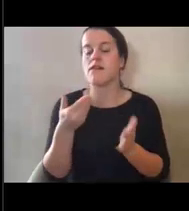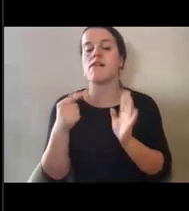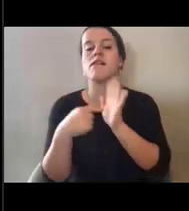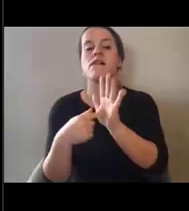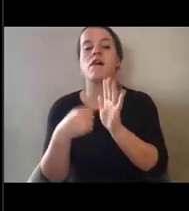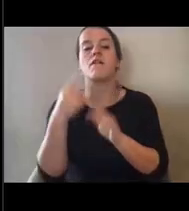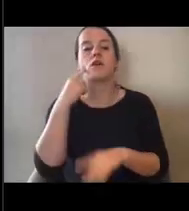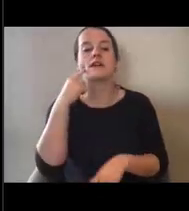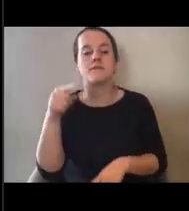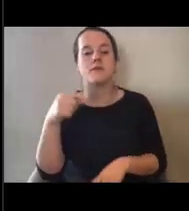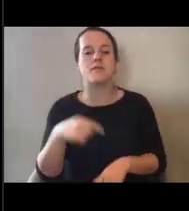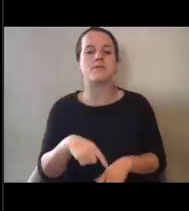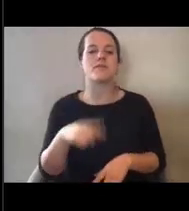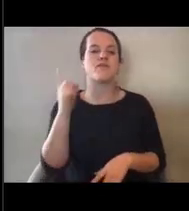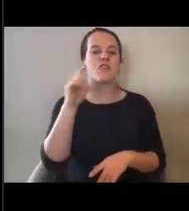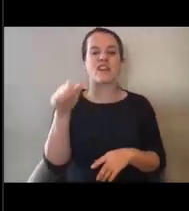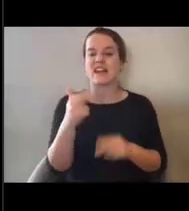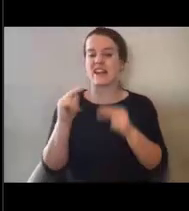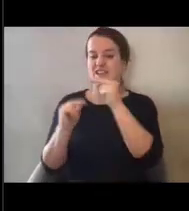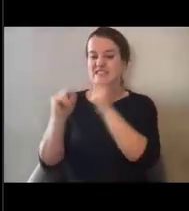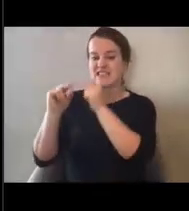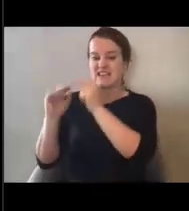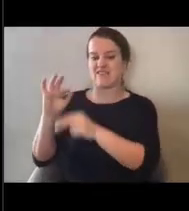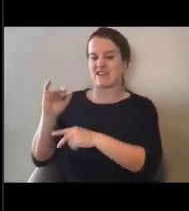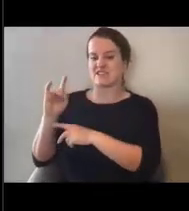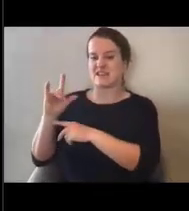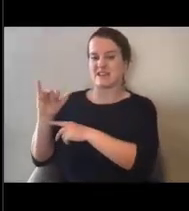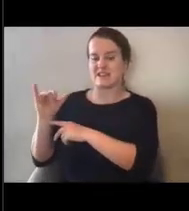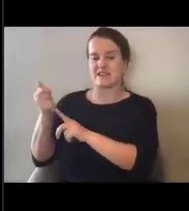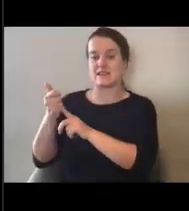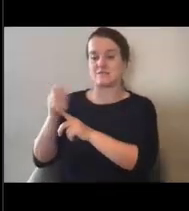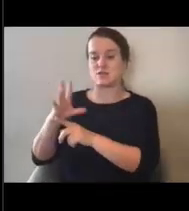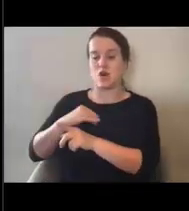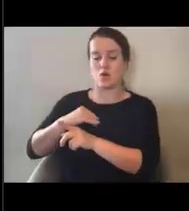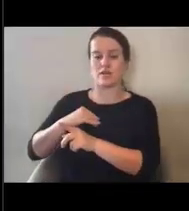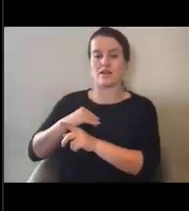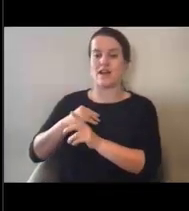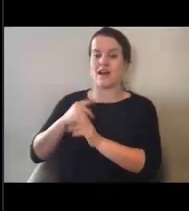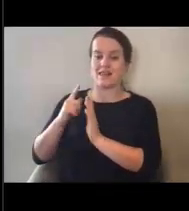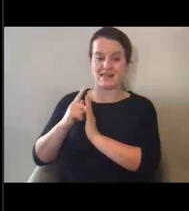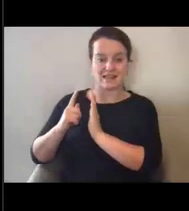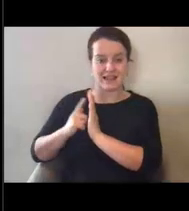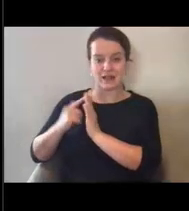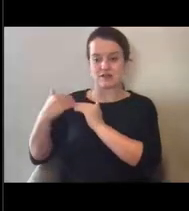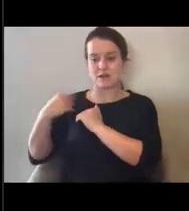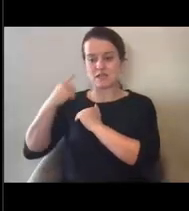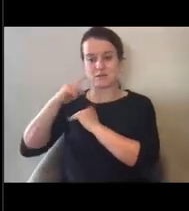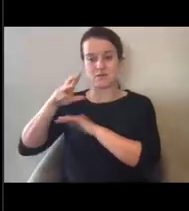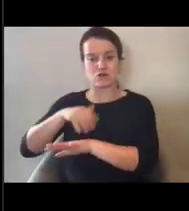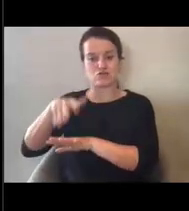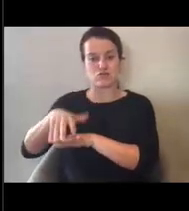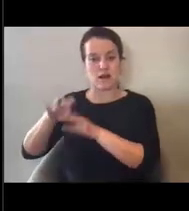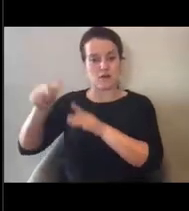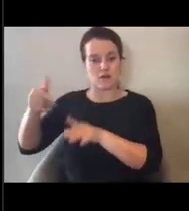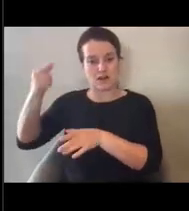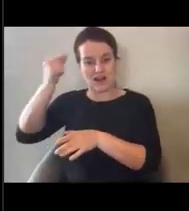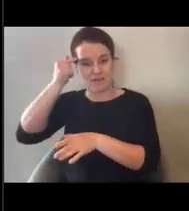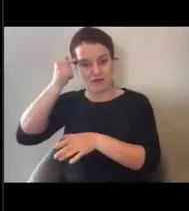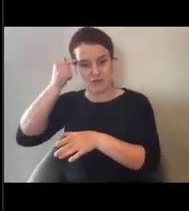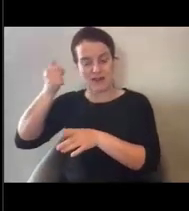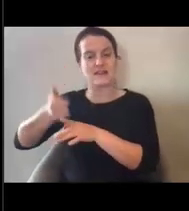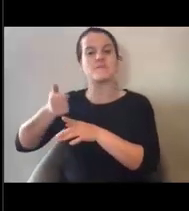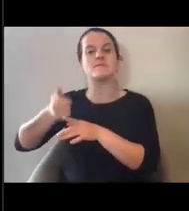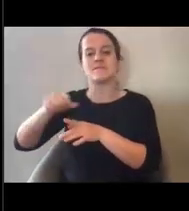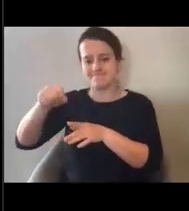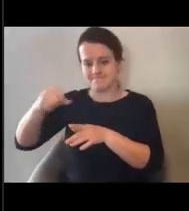any facility that is that is owned in the legal responsibility of a tribal government, for example, would be an eligible